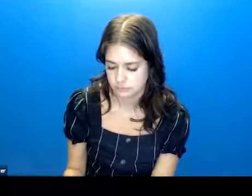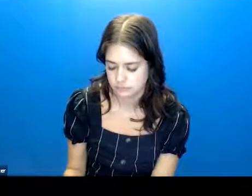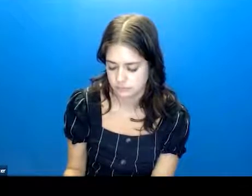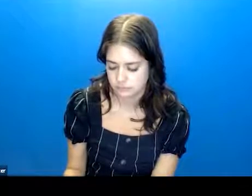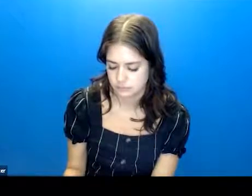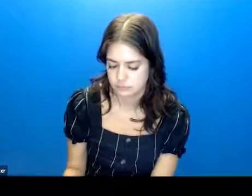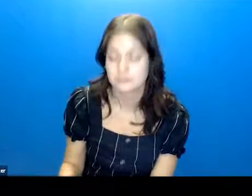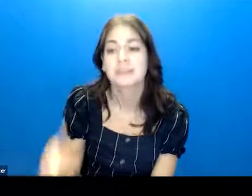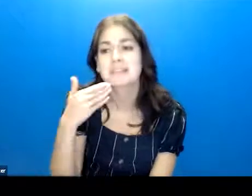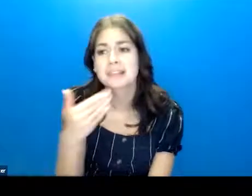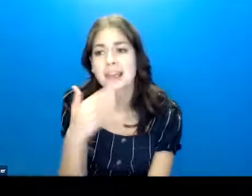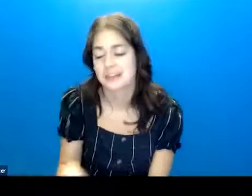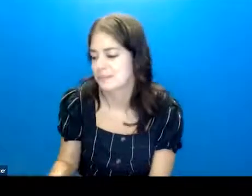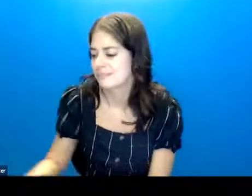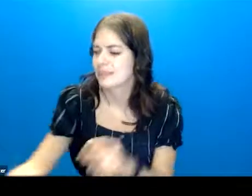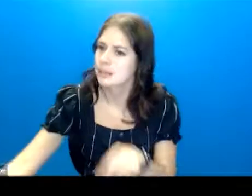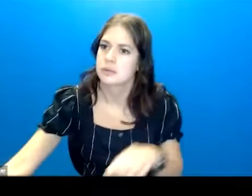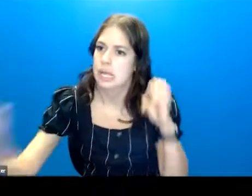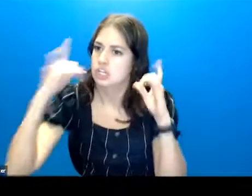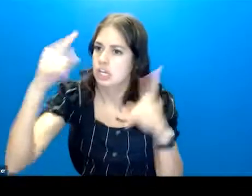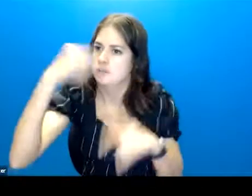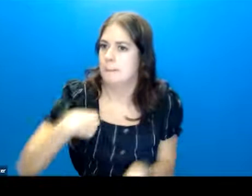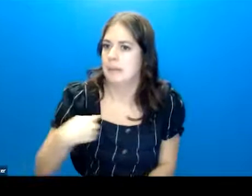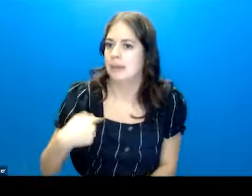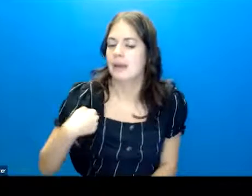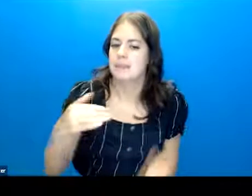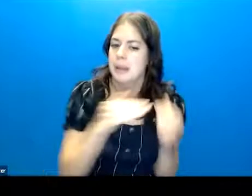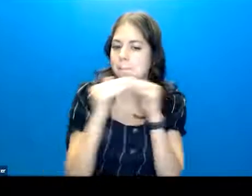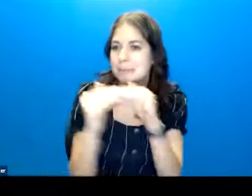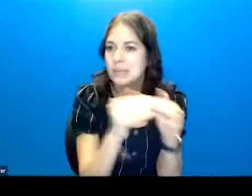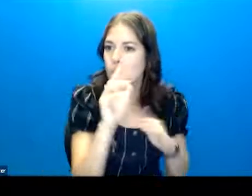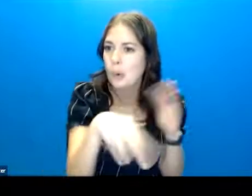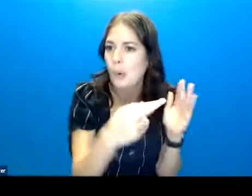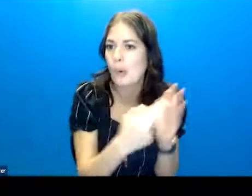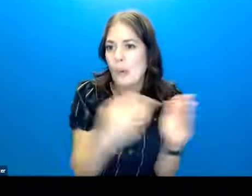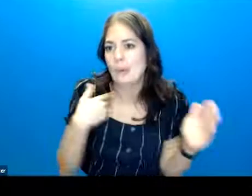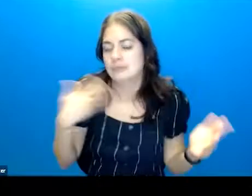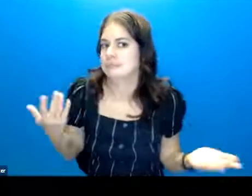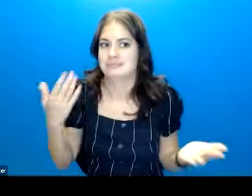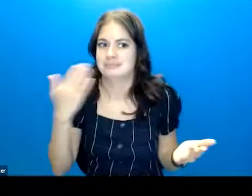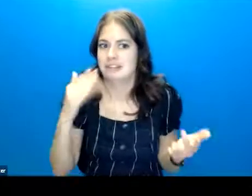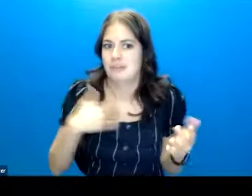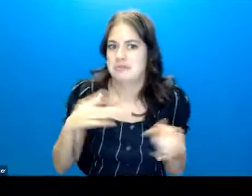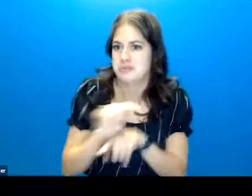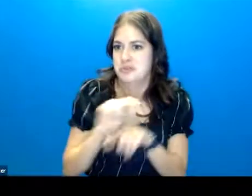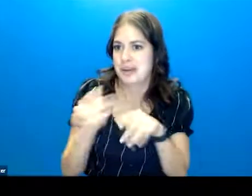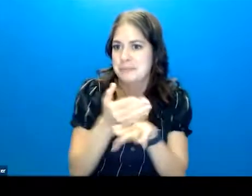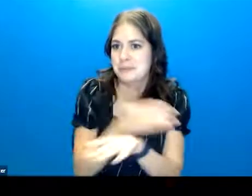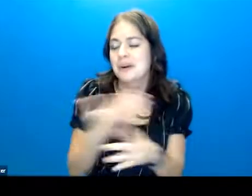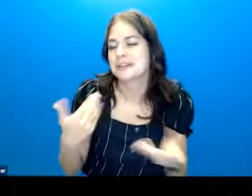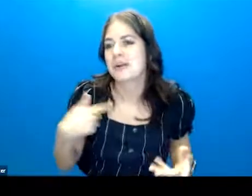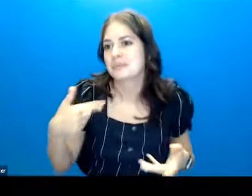Thank you so much. This was super educational for me. I'm in a peer role and I've not had this training at all.